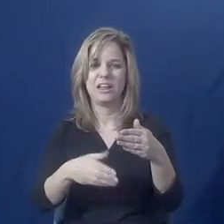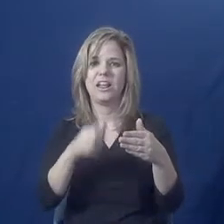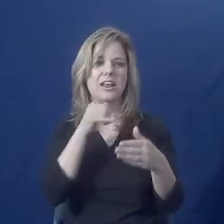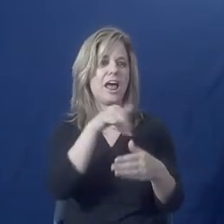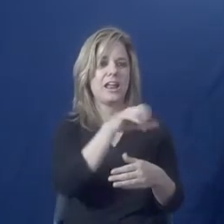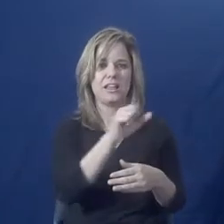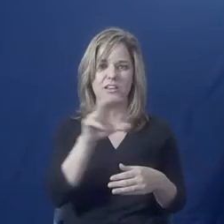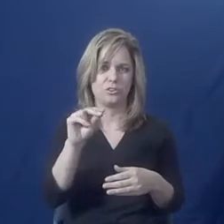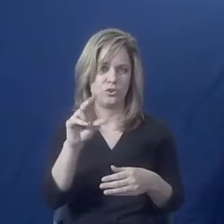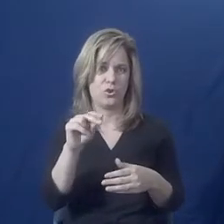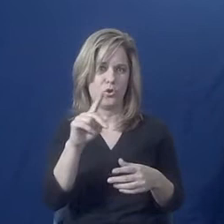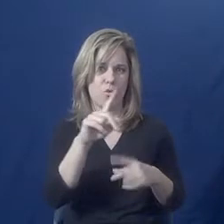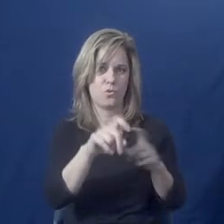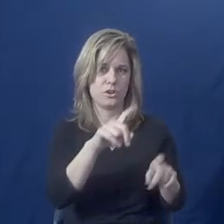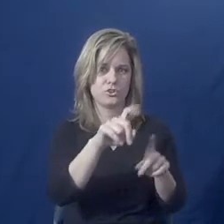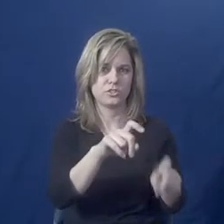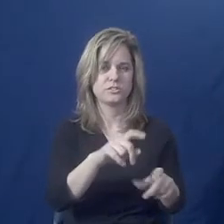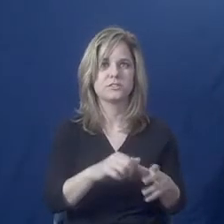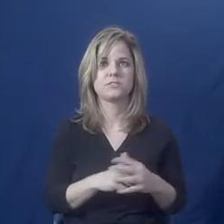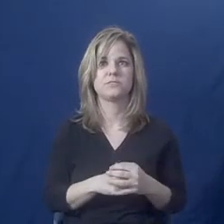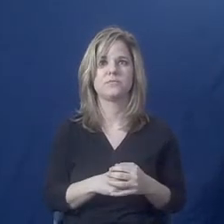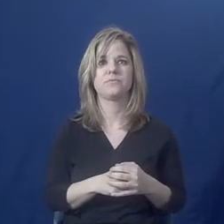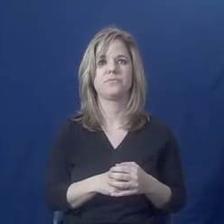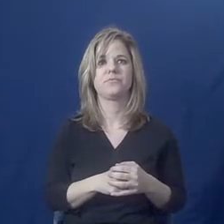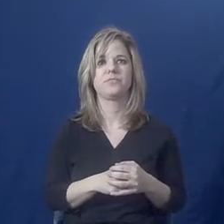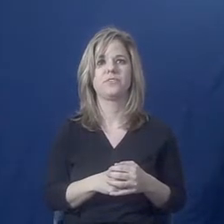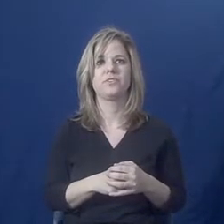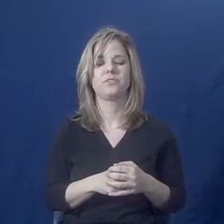Consider that, you know, put that through enough.